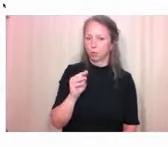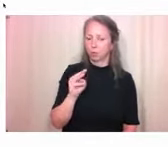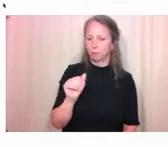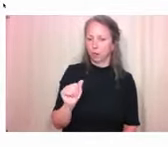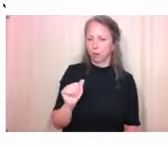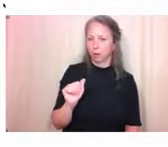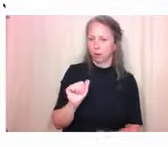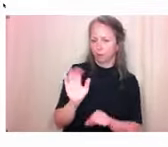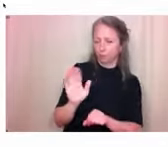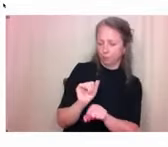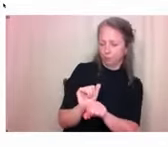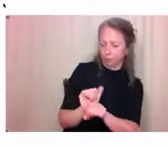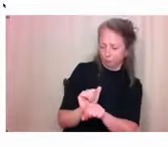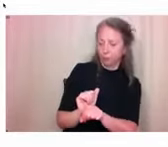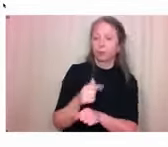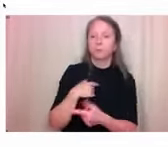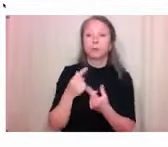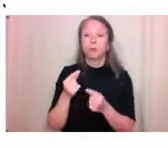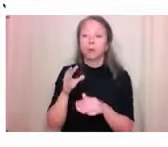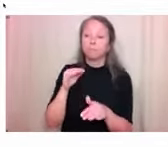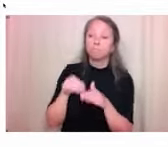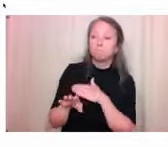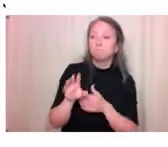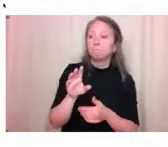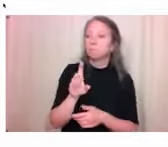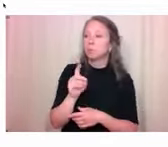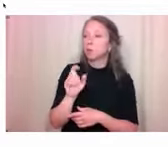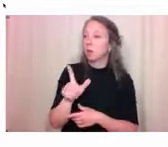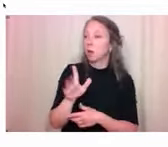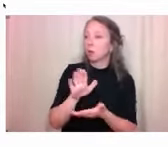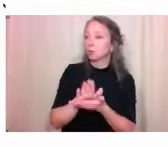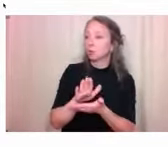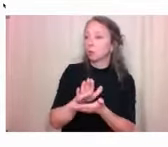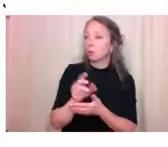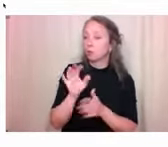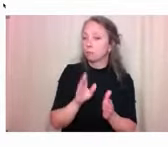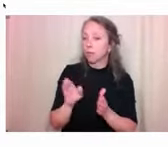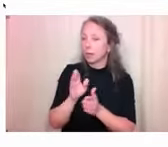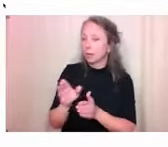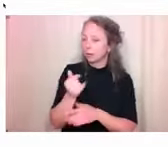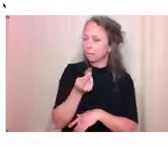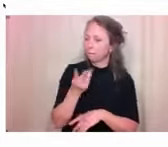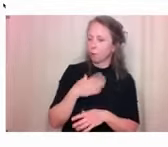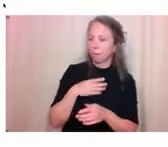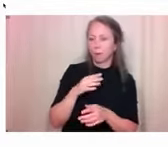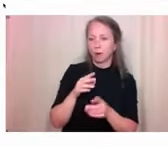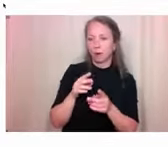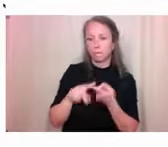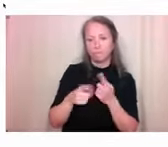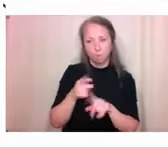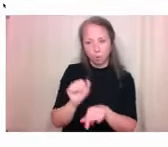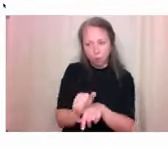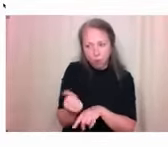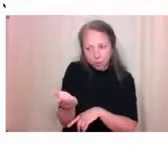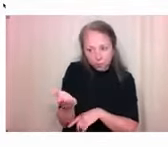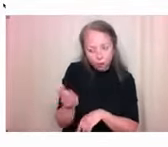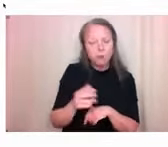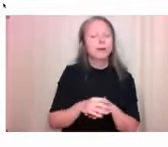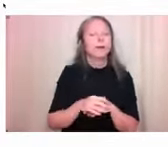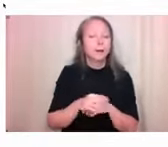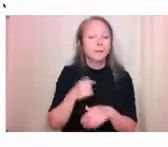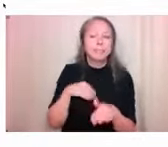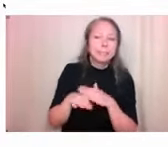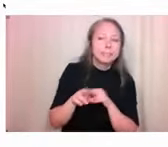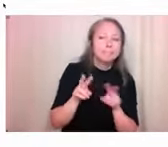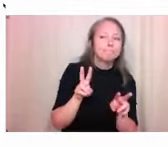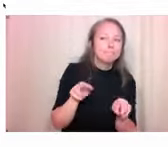Dahazi School of Planning and could, like several of my friends worked with Mikiko there. So that's where I kind of started to get